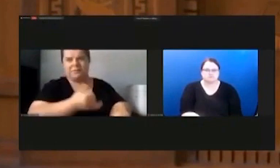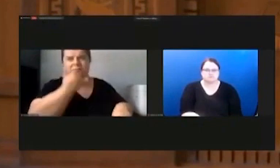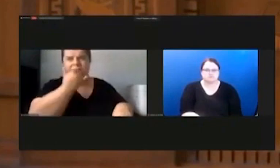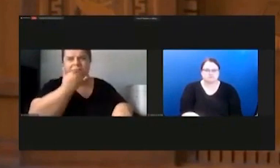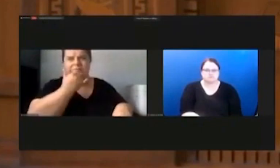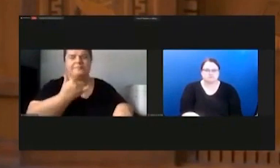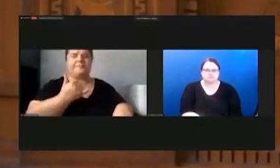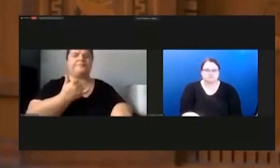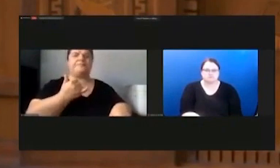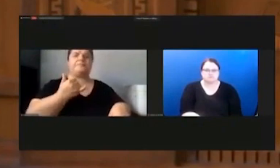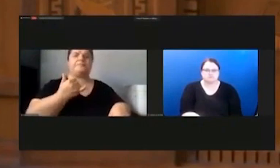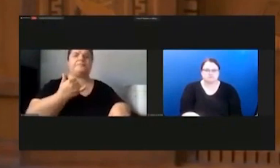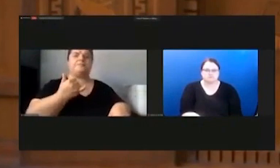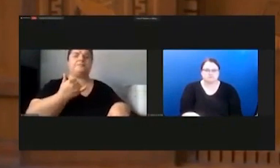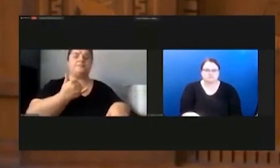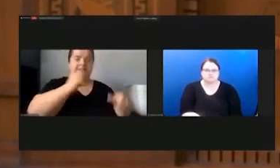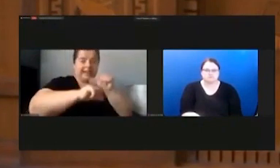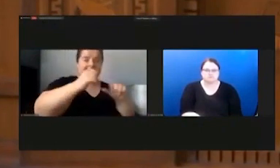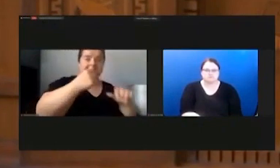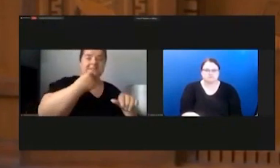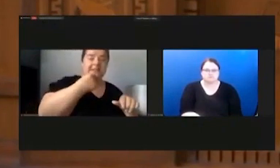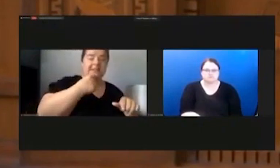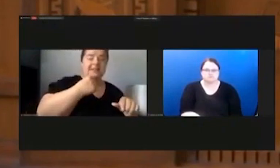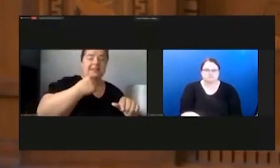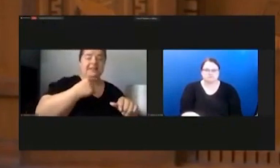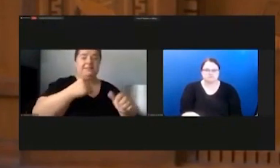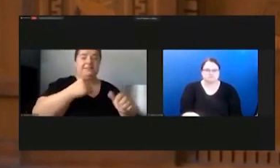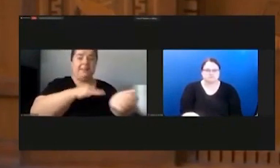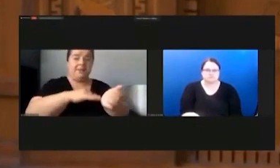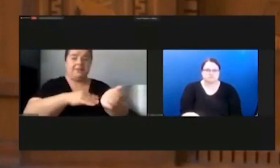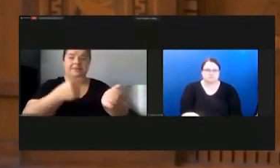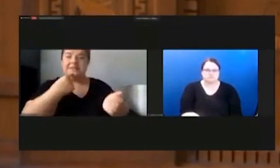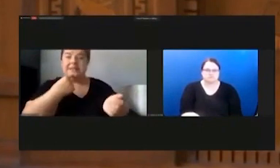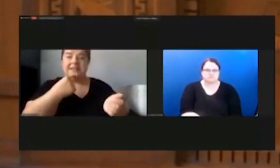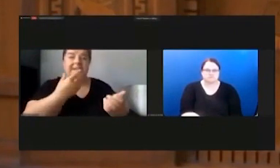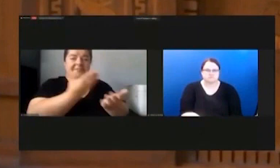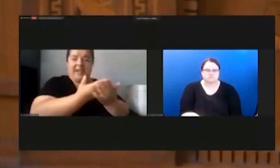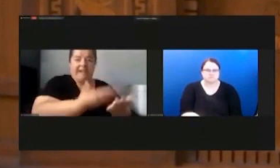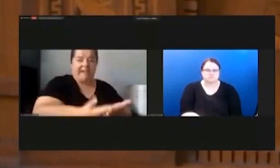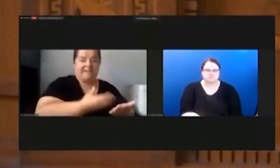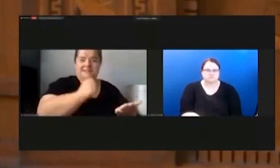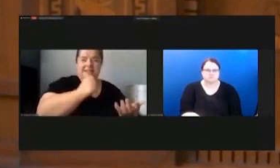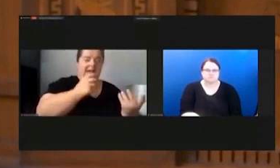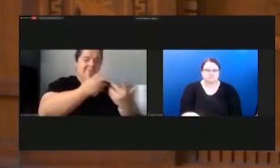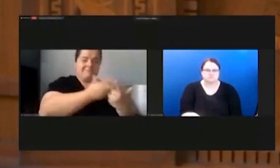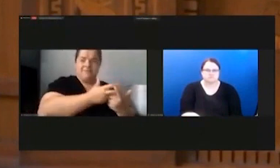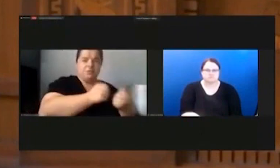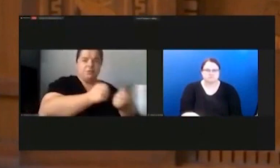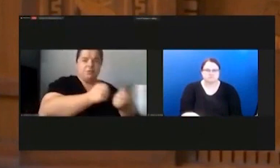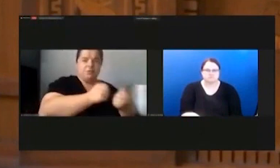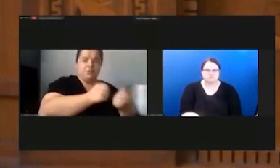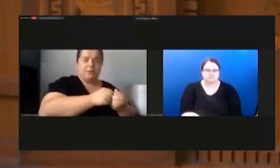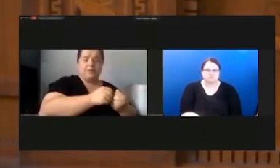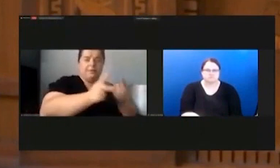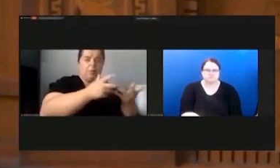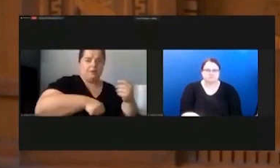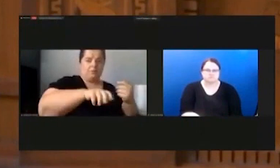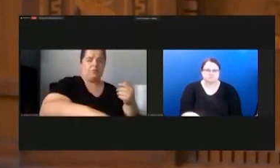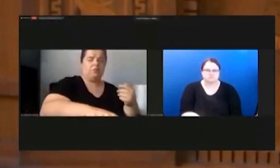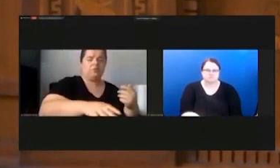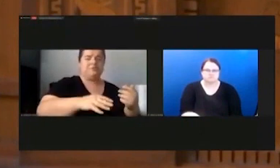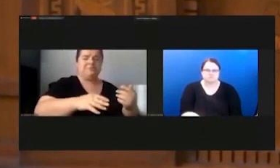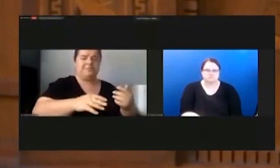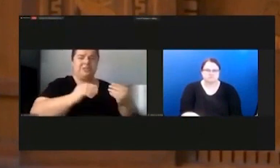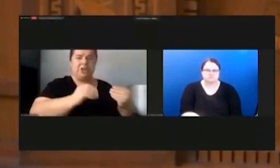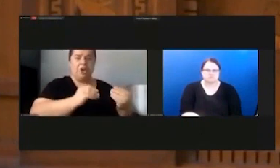Scientifically and medically speaking, the facts are not on the side of those who argue in favor of abortion. Devoid of scientific fact, one